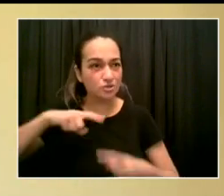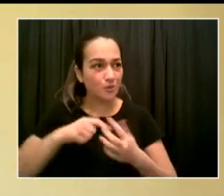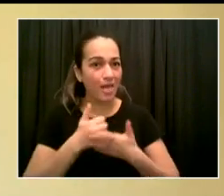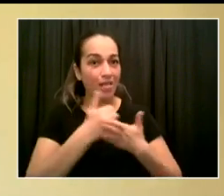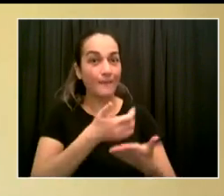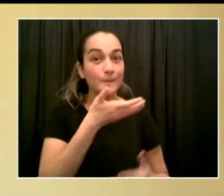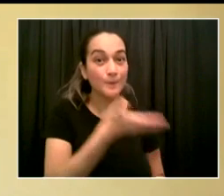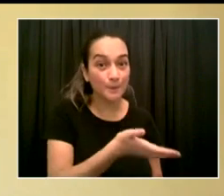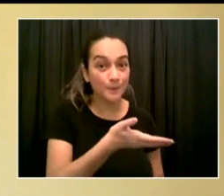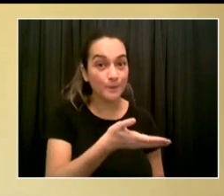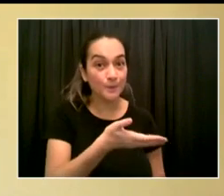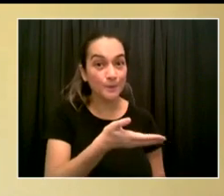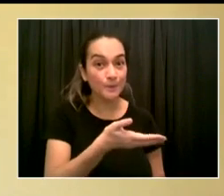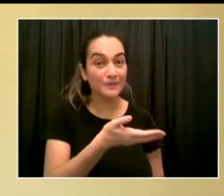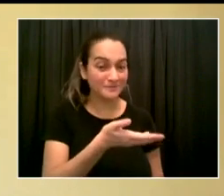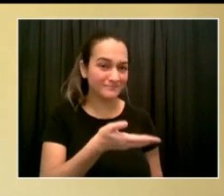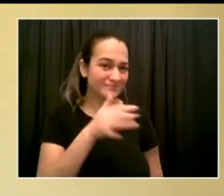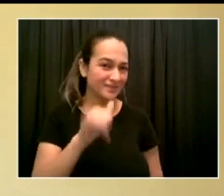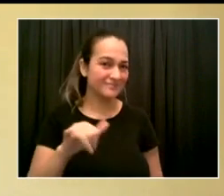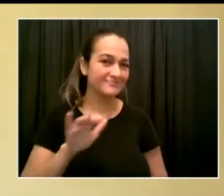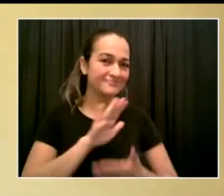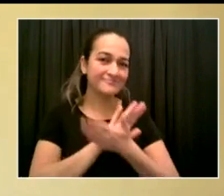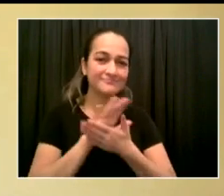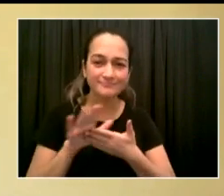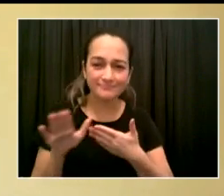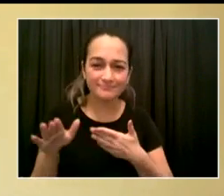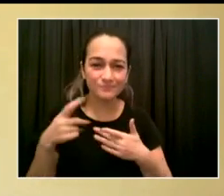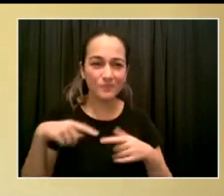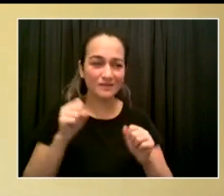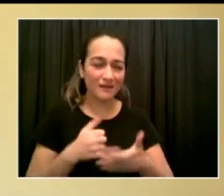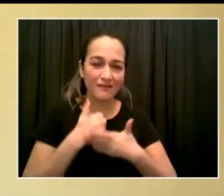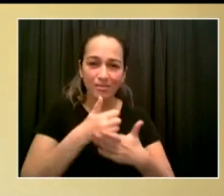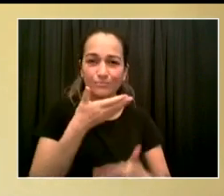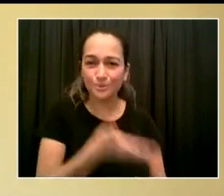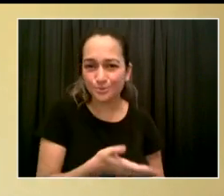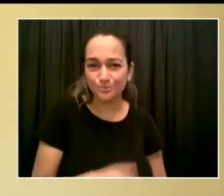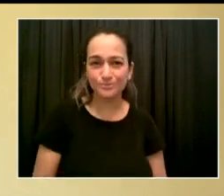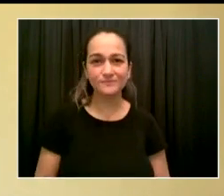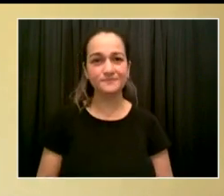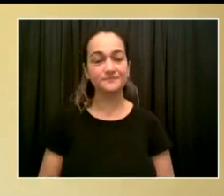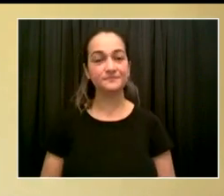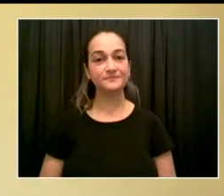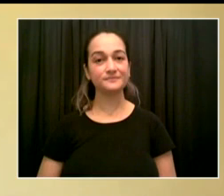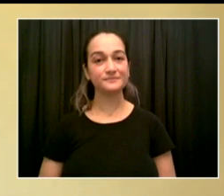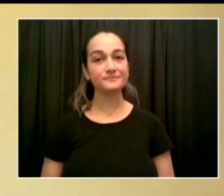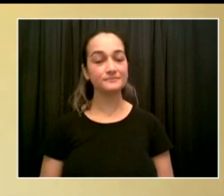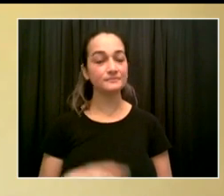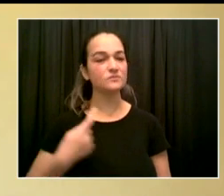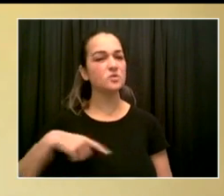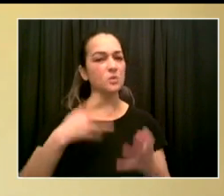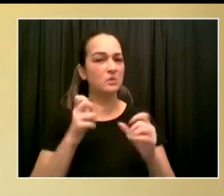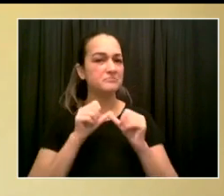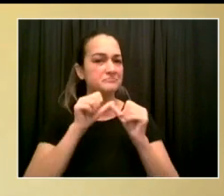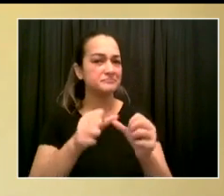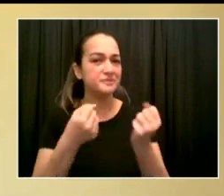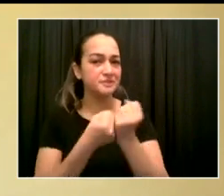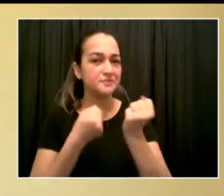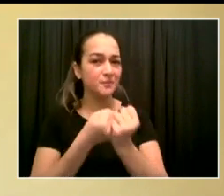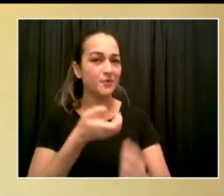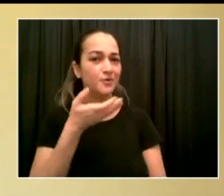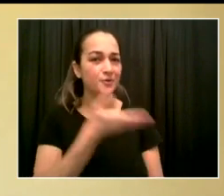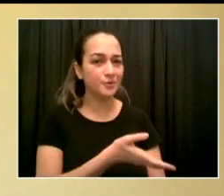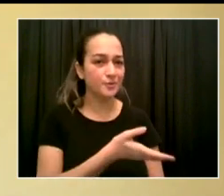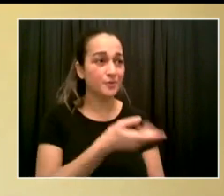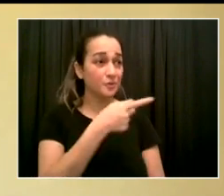I just want to say, count on the Catholic family in the five boroughs to support you vigorously. I'm happy to